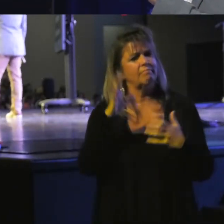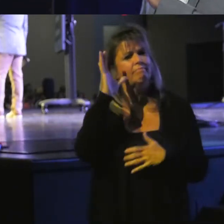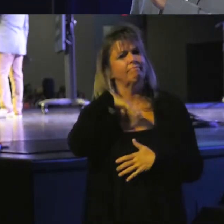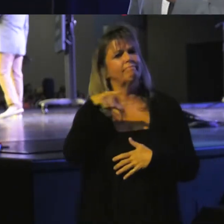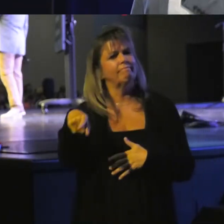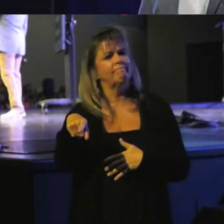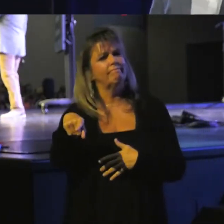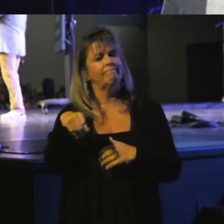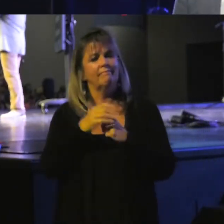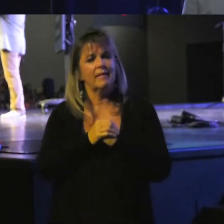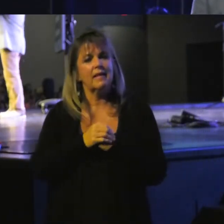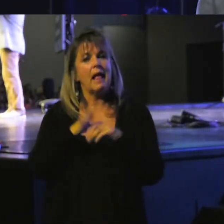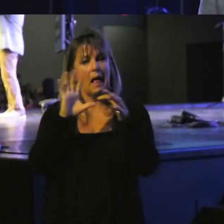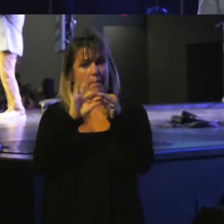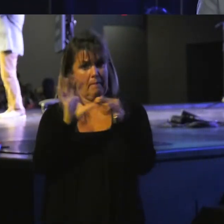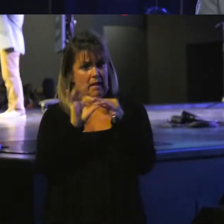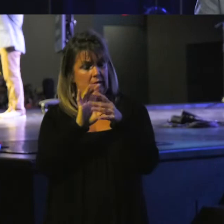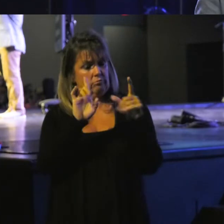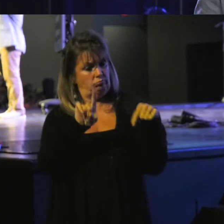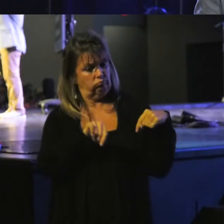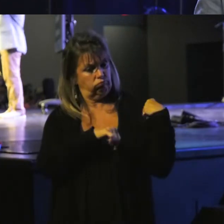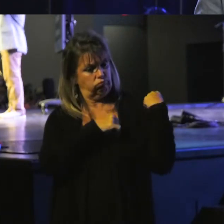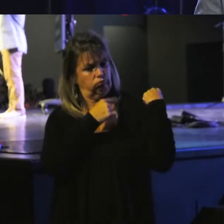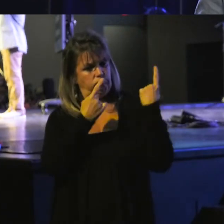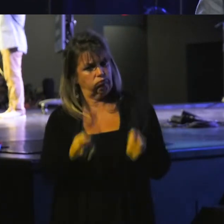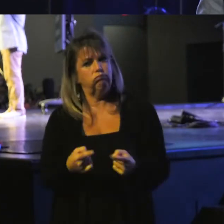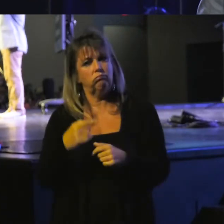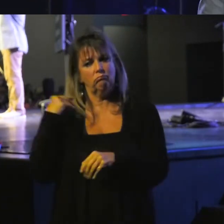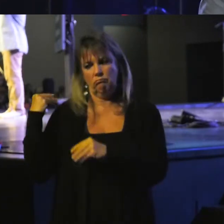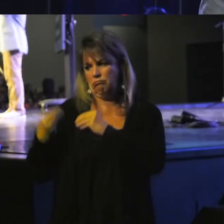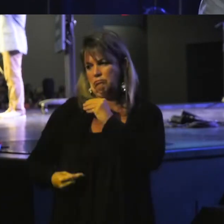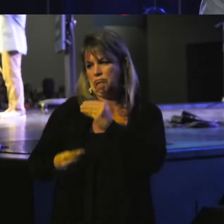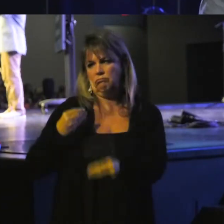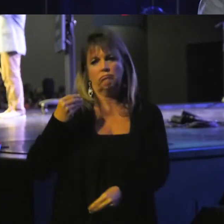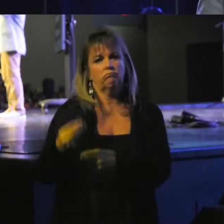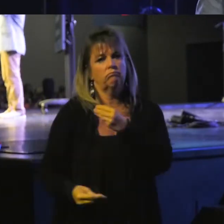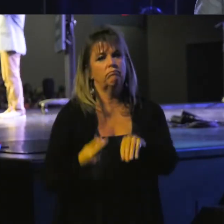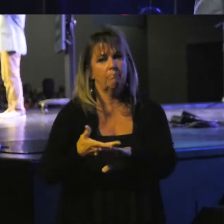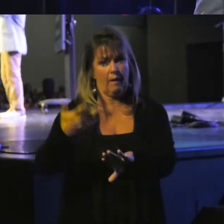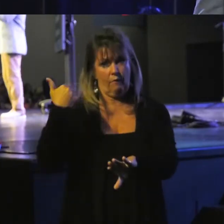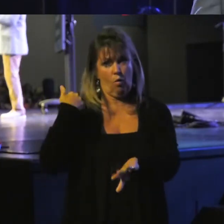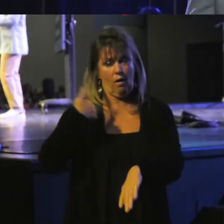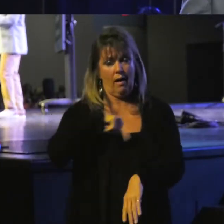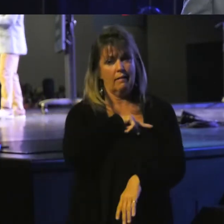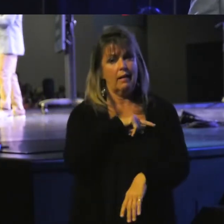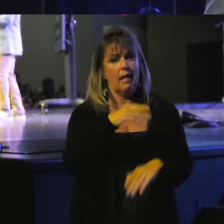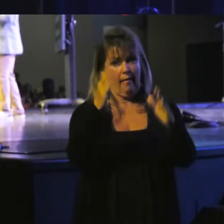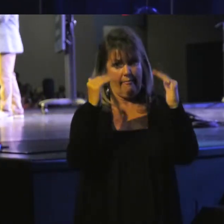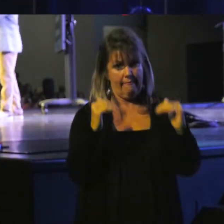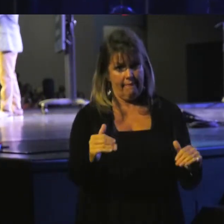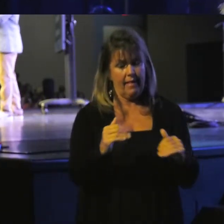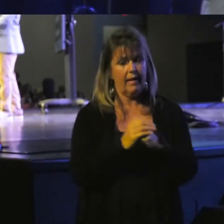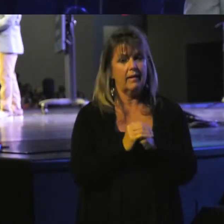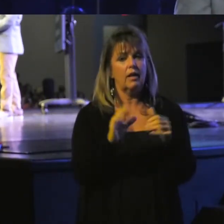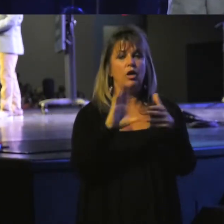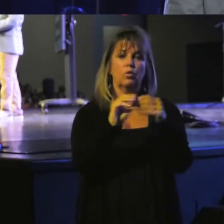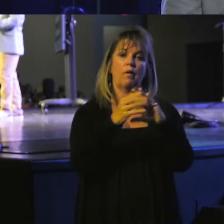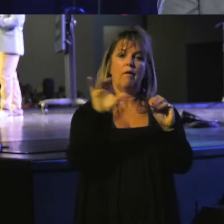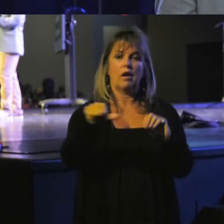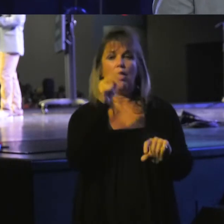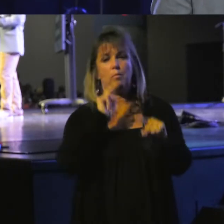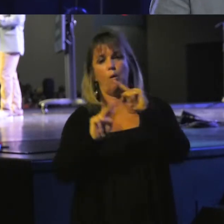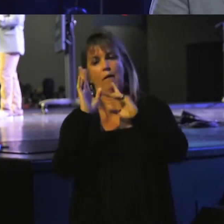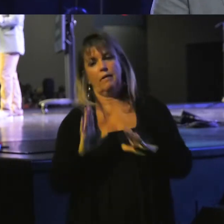out of left field. This is a message that has been repeated to generations before us. And then a story of another